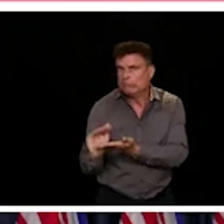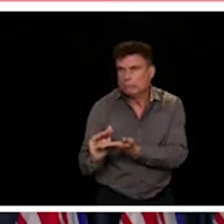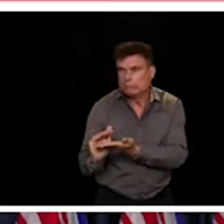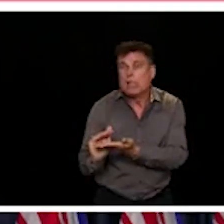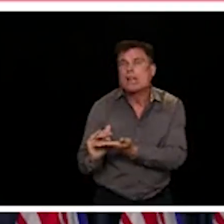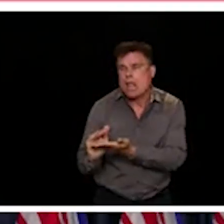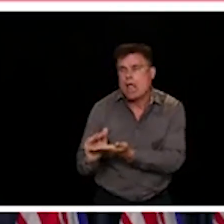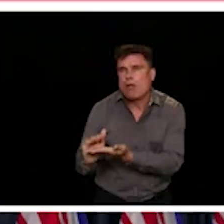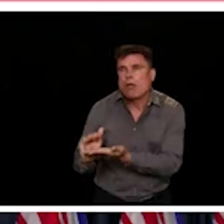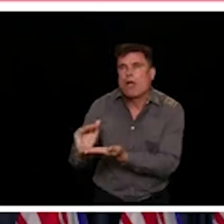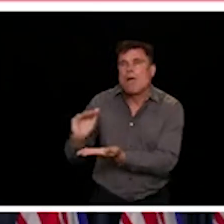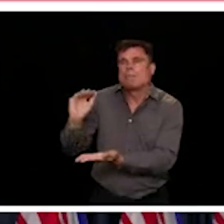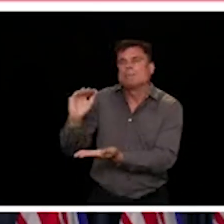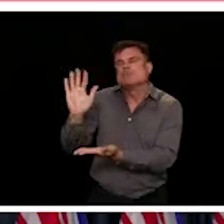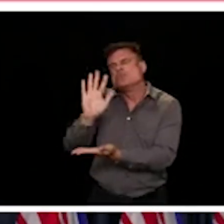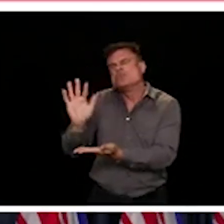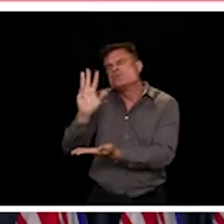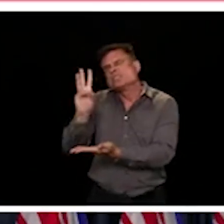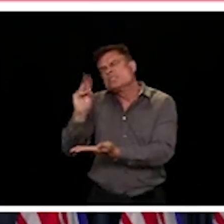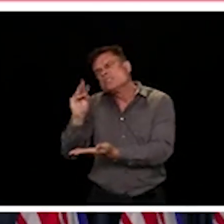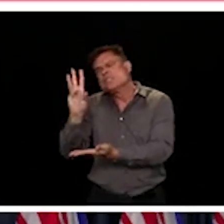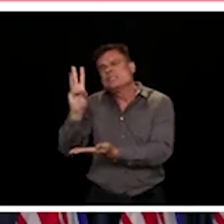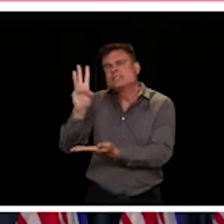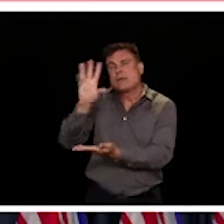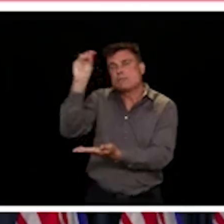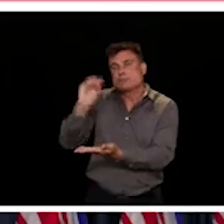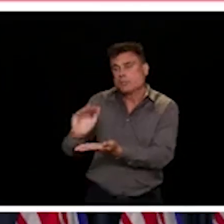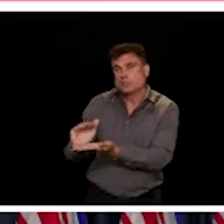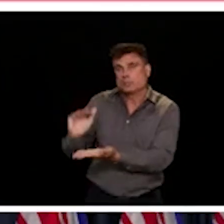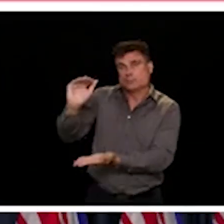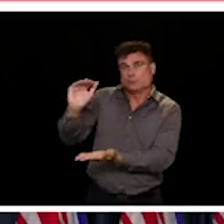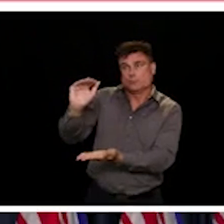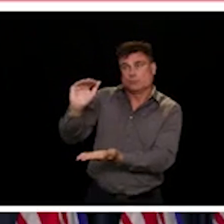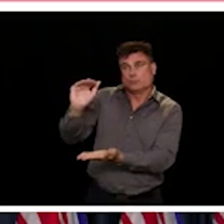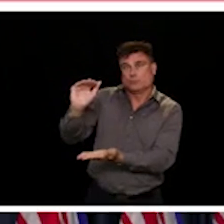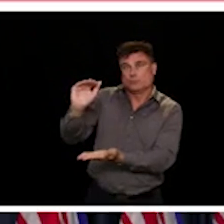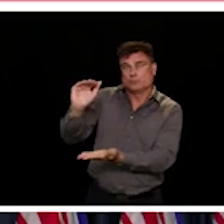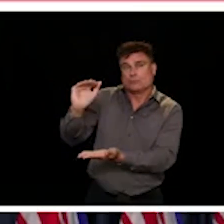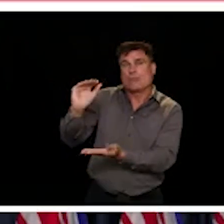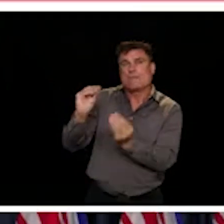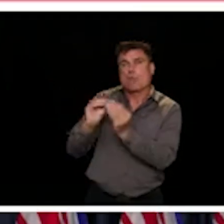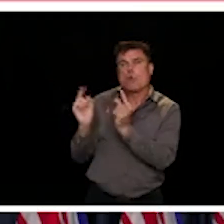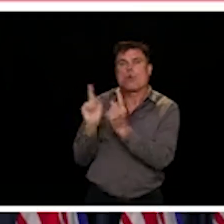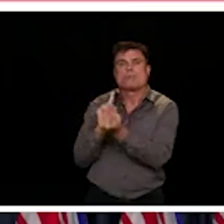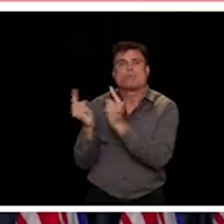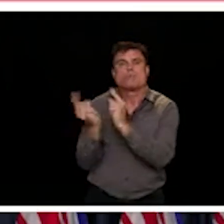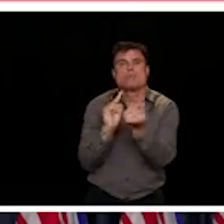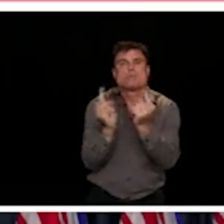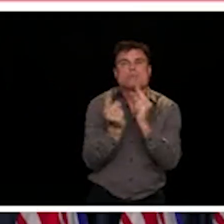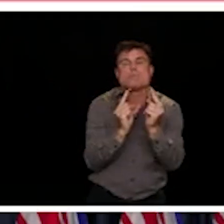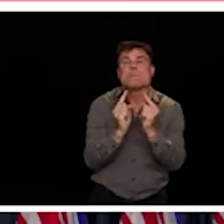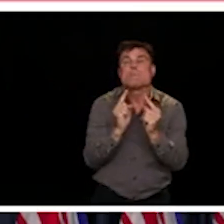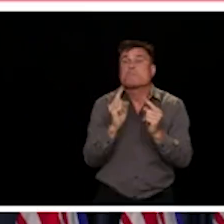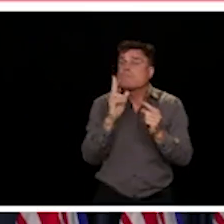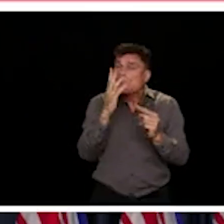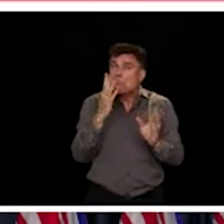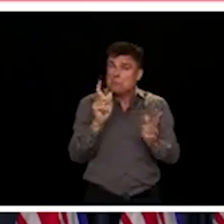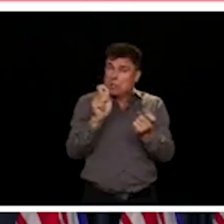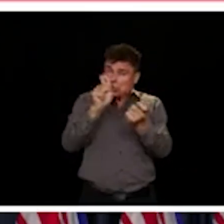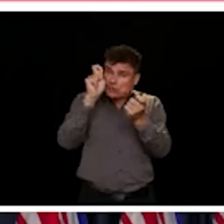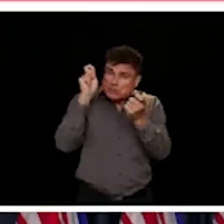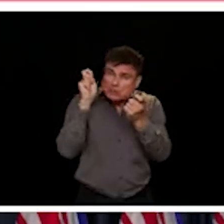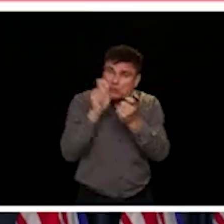saying that is not unexact. And one of the reasons why it is not exact, other than it's a model,